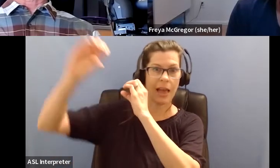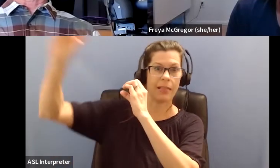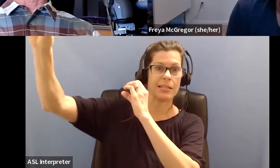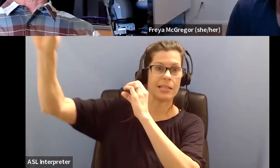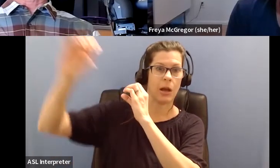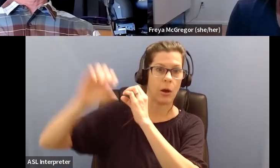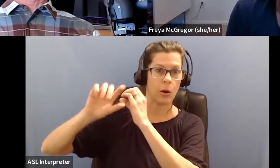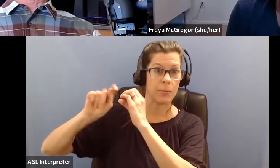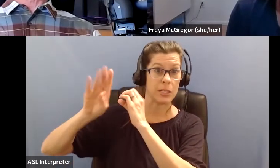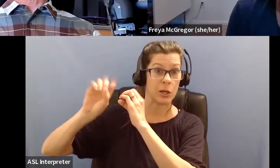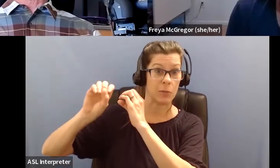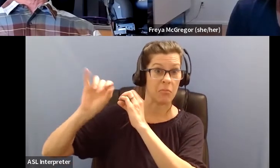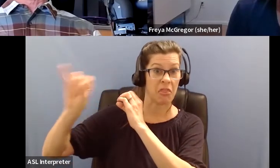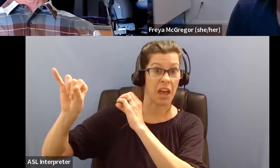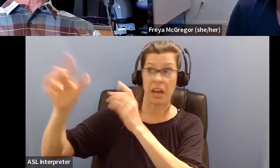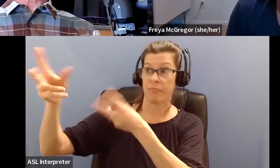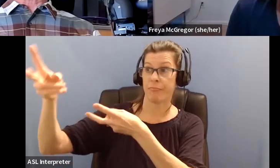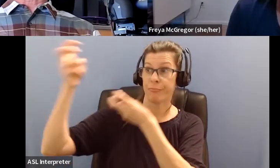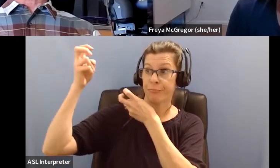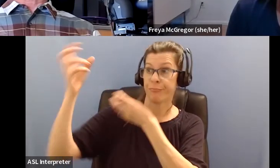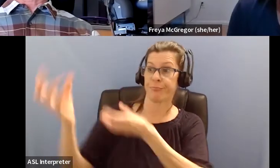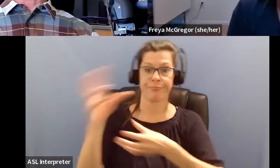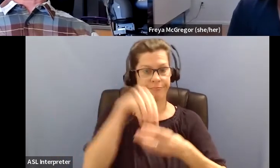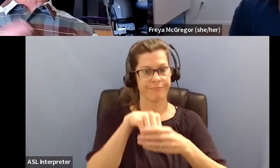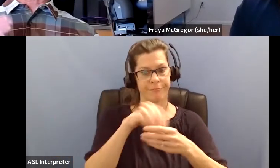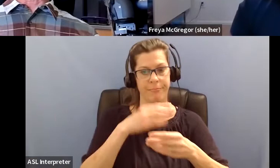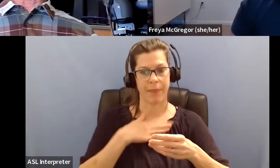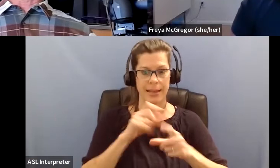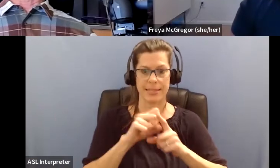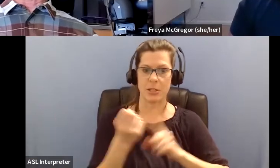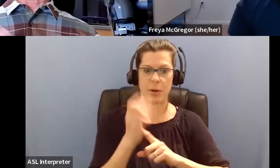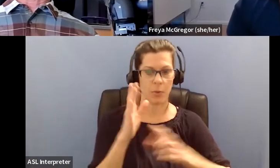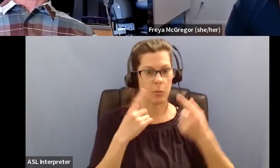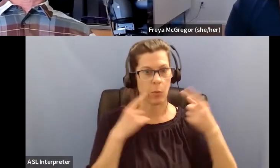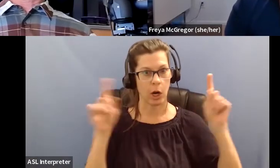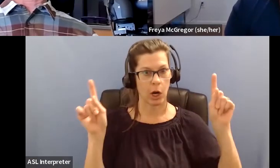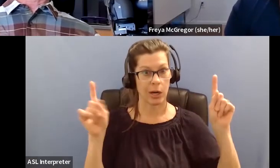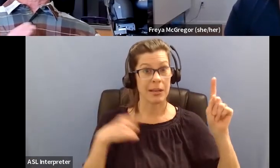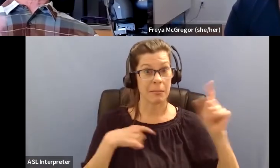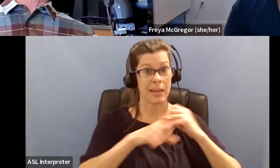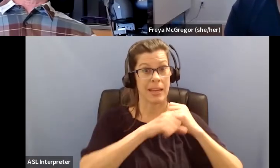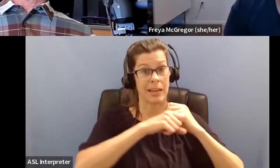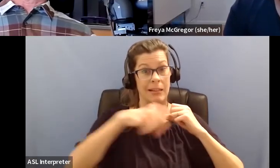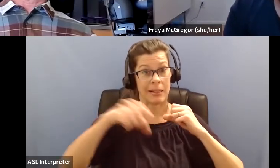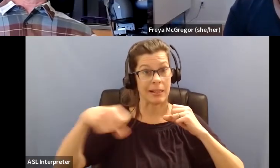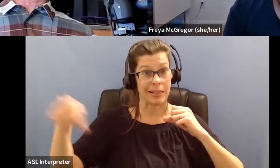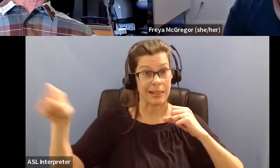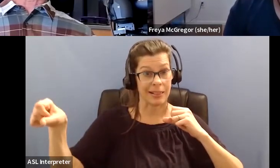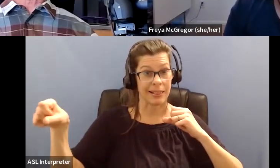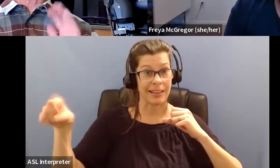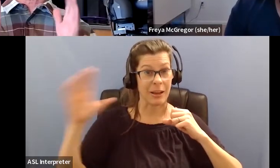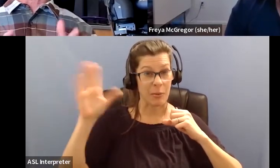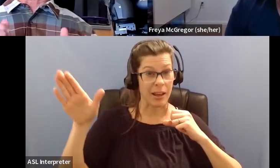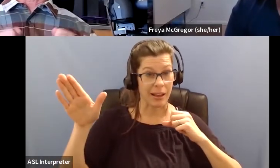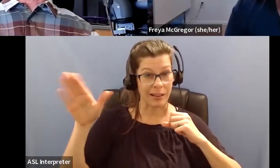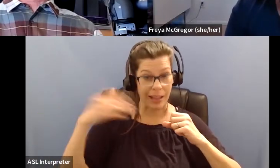situation. So, over the years, and this is going to lead somewhere because I've been working on this,